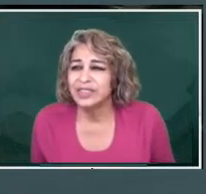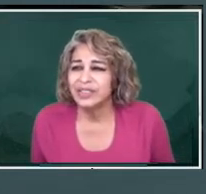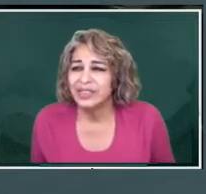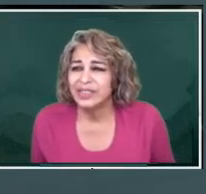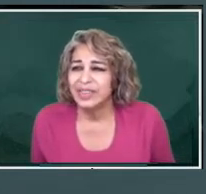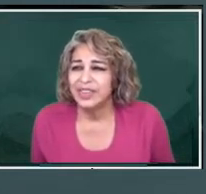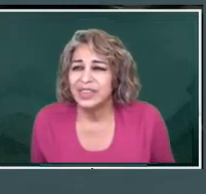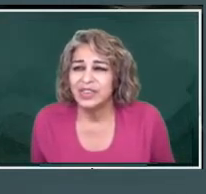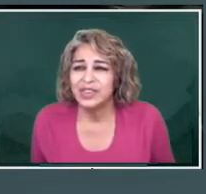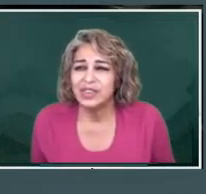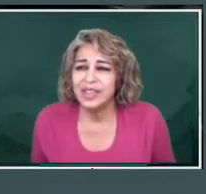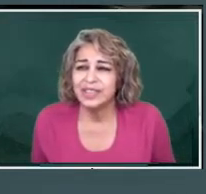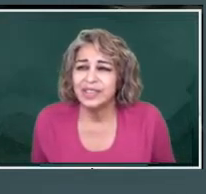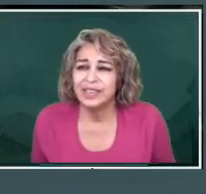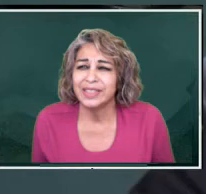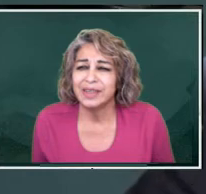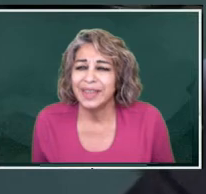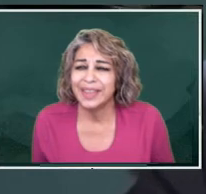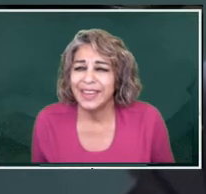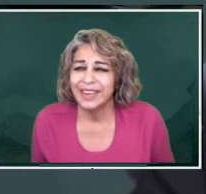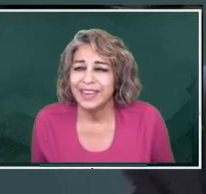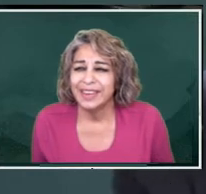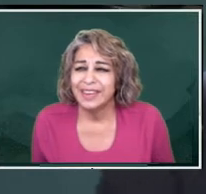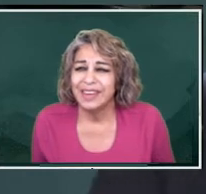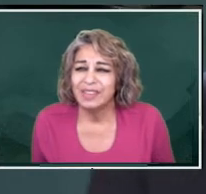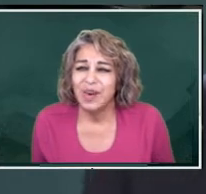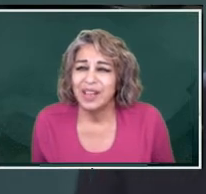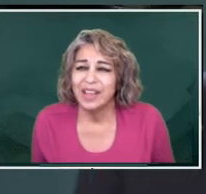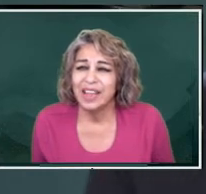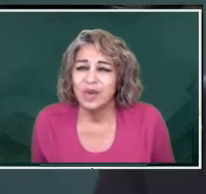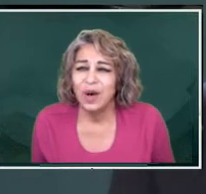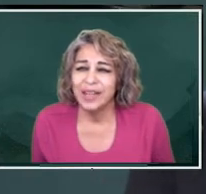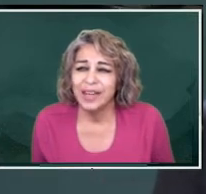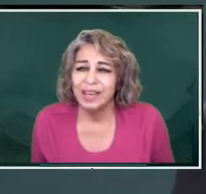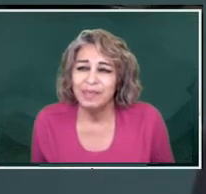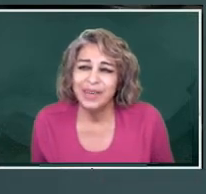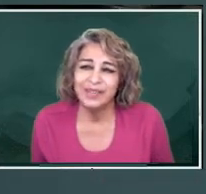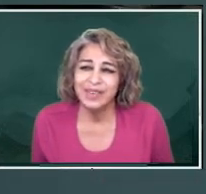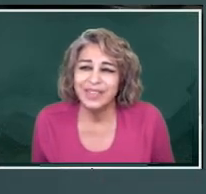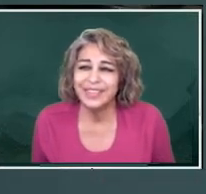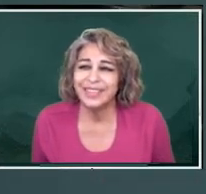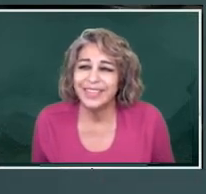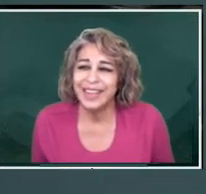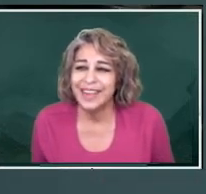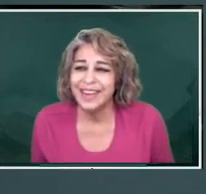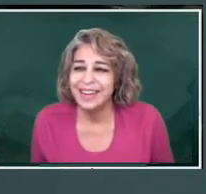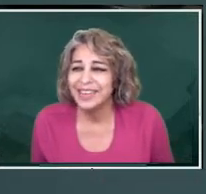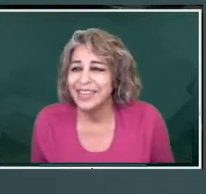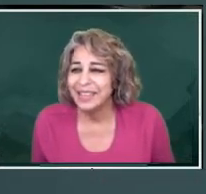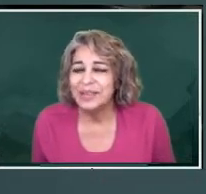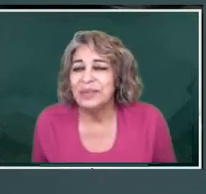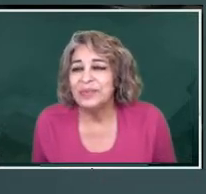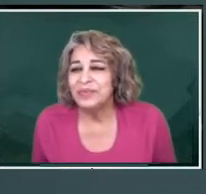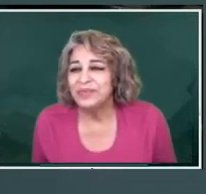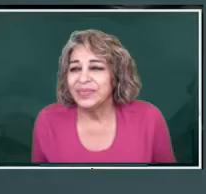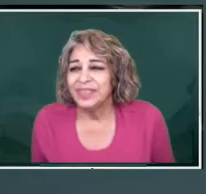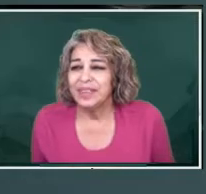or chorizo or something like that, quality, high quality. But of course, this is a lie anyway.